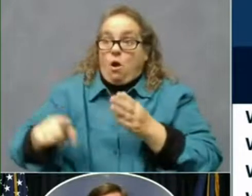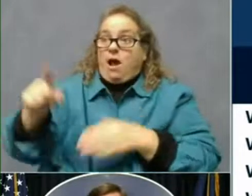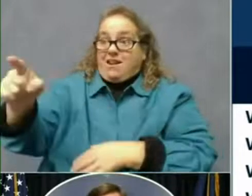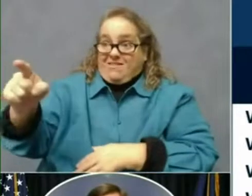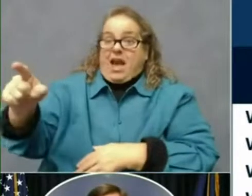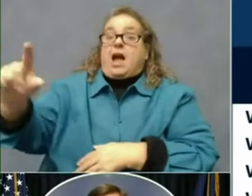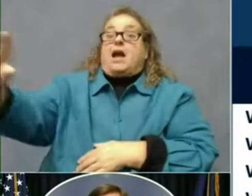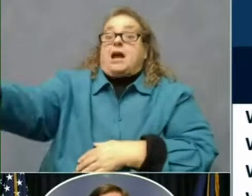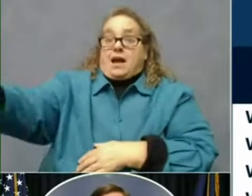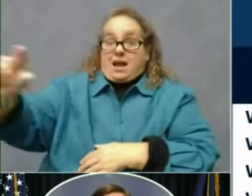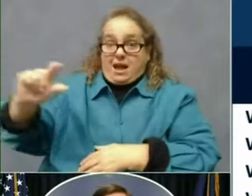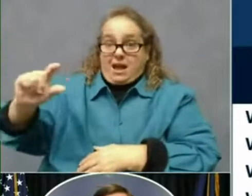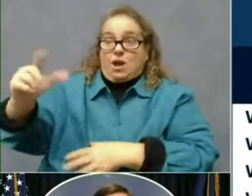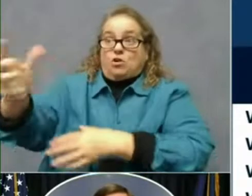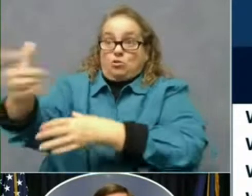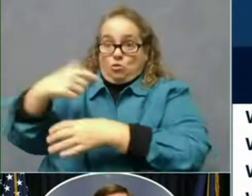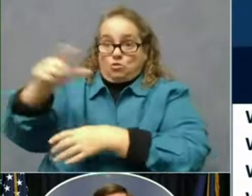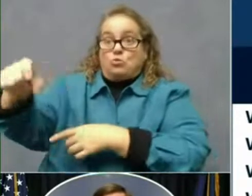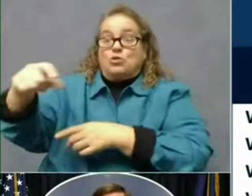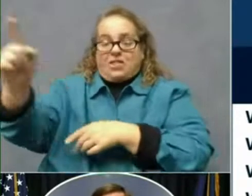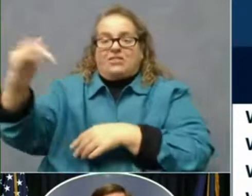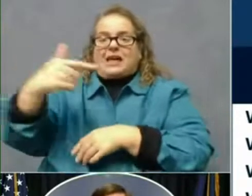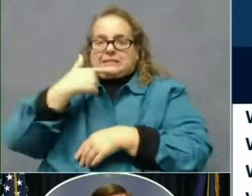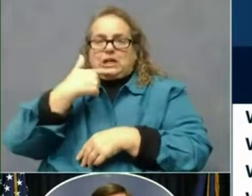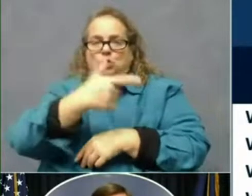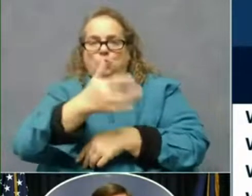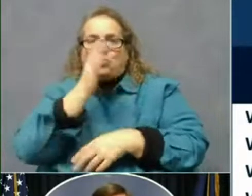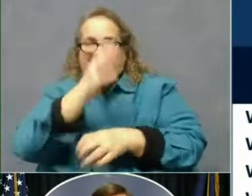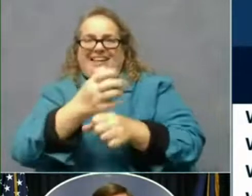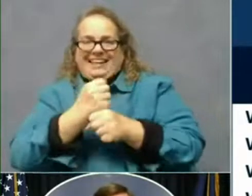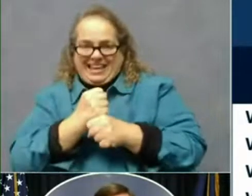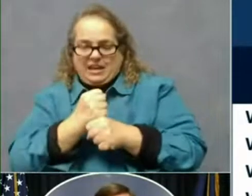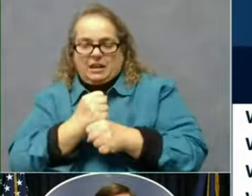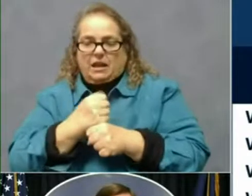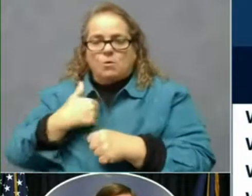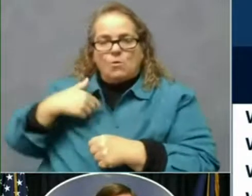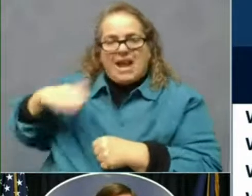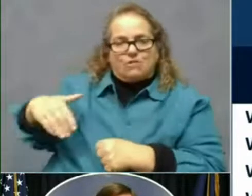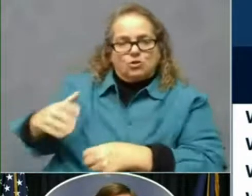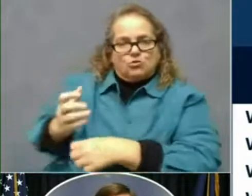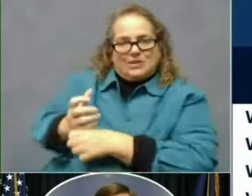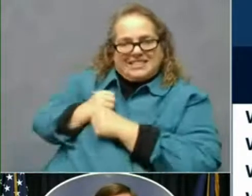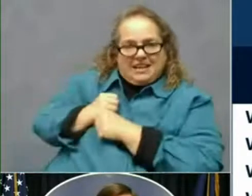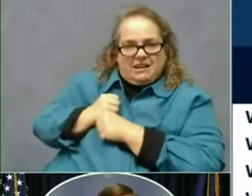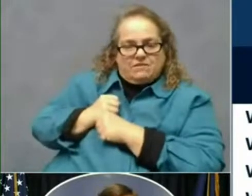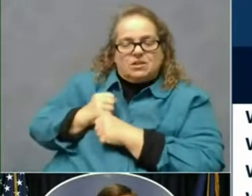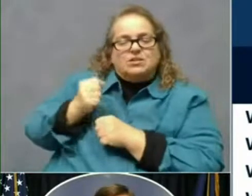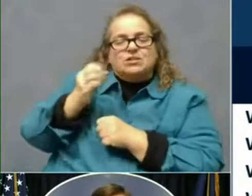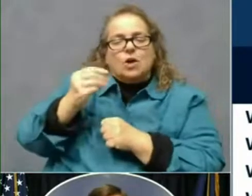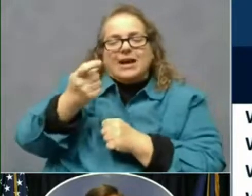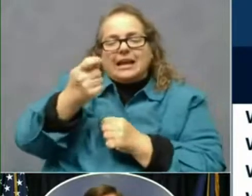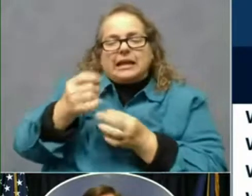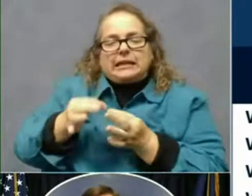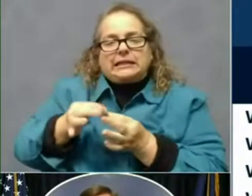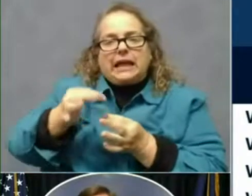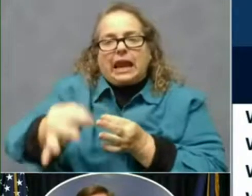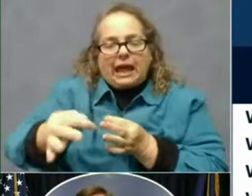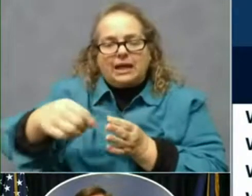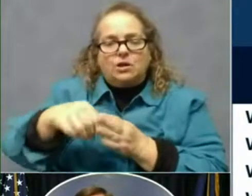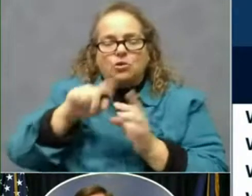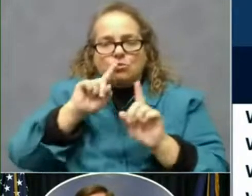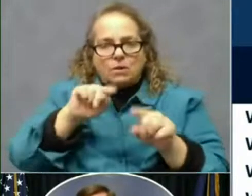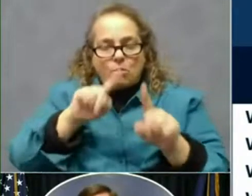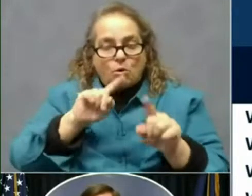into the system. Let me also say we have delays in reporting in each and every part of this system. So I know when we